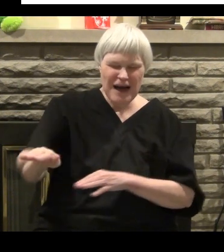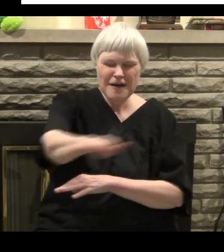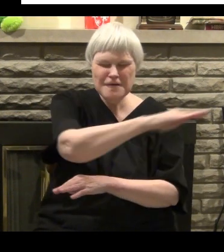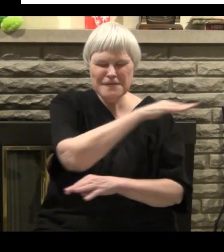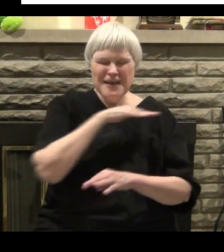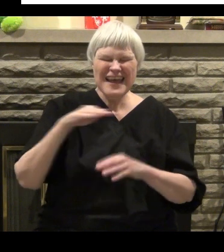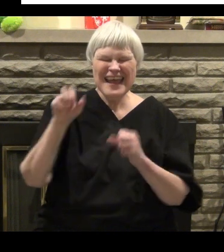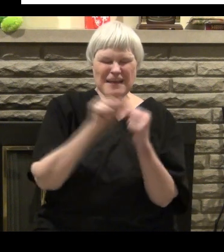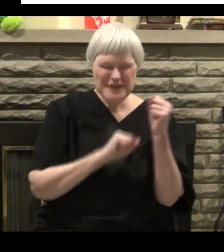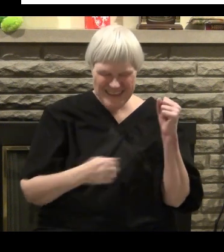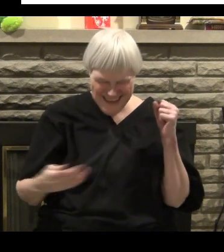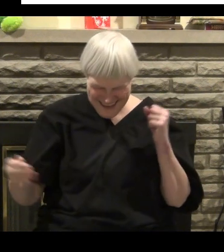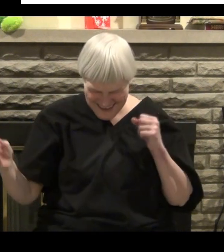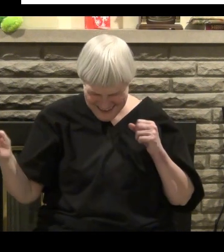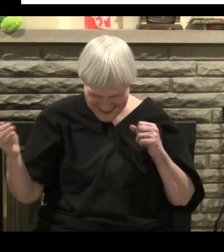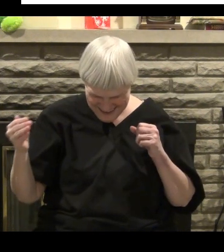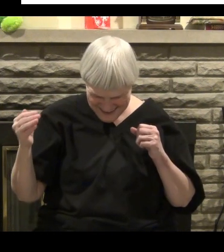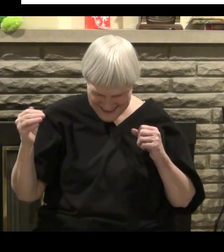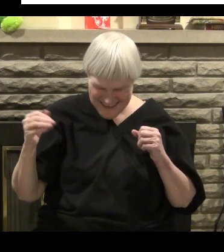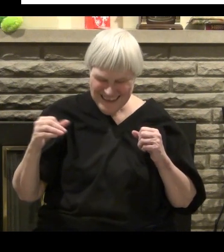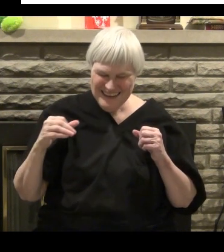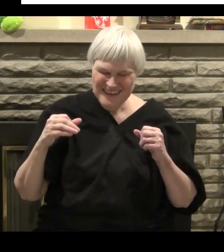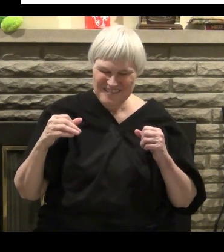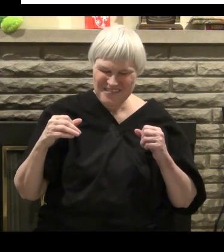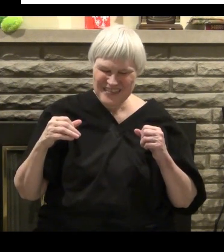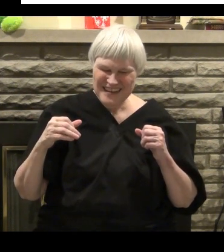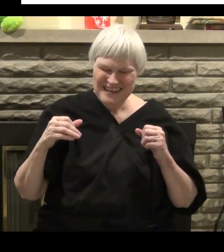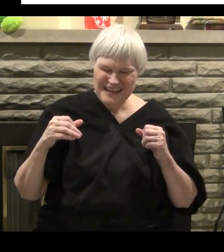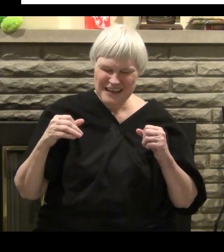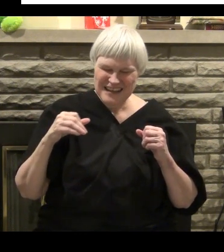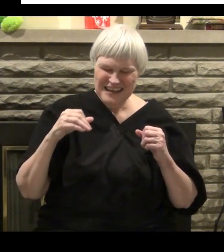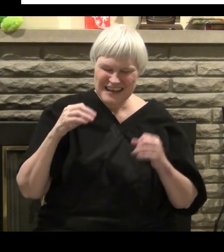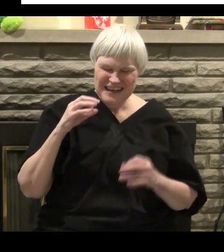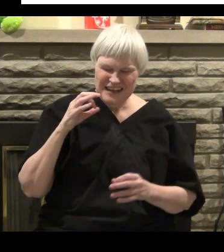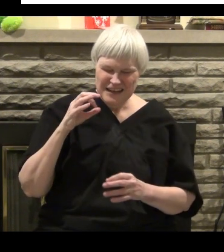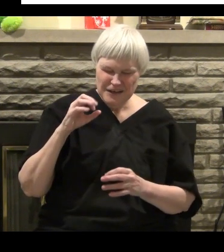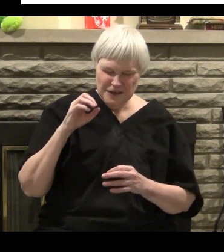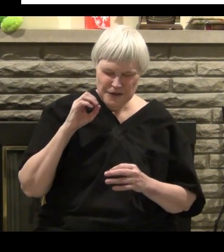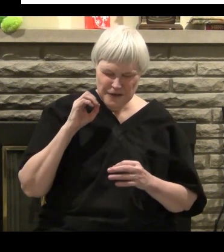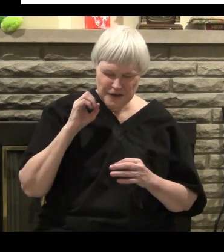allow tradition. Not according to what Jesus said.